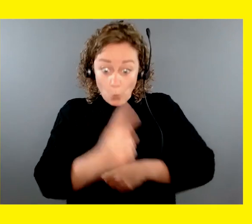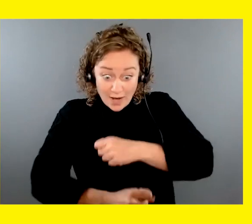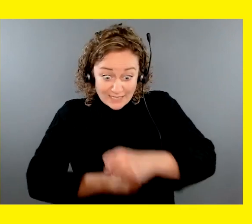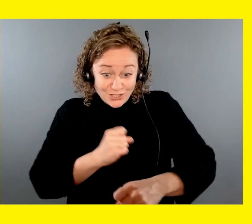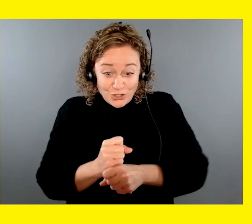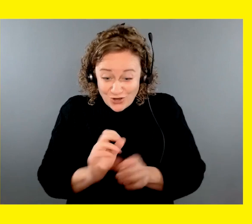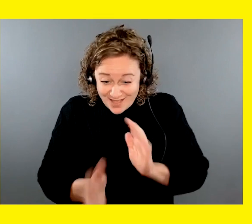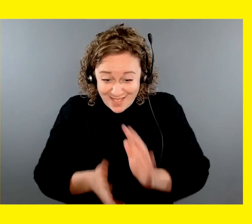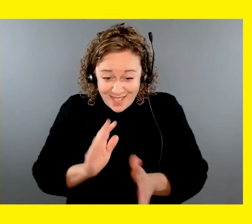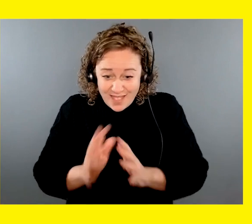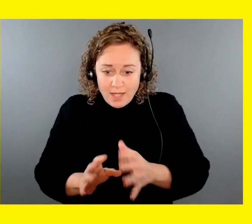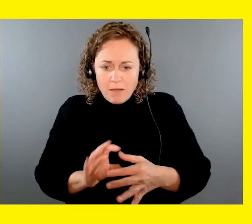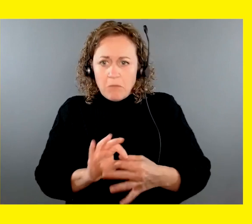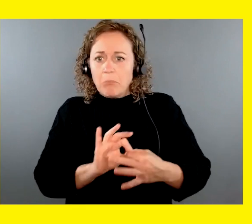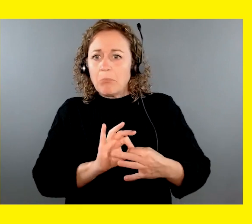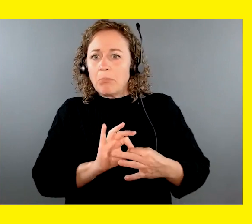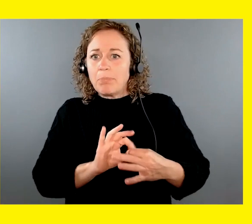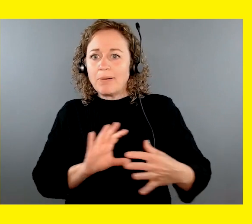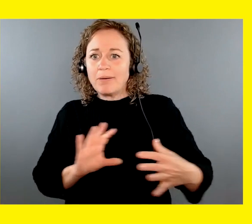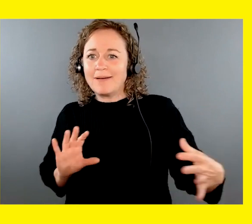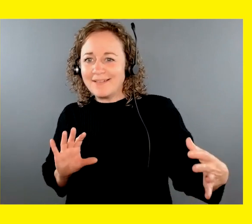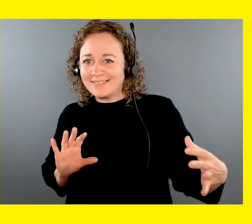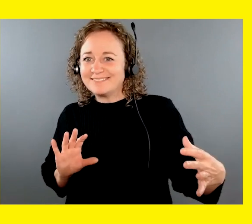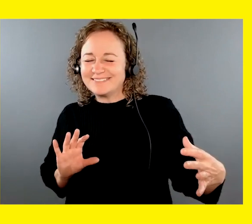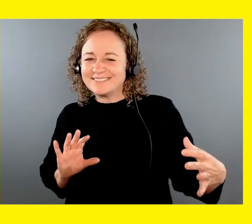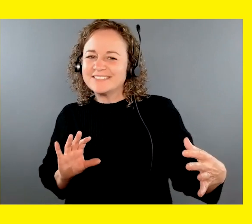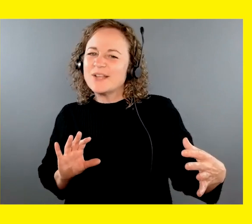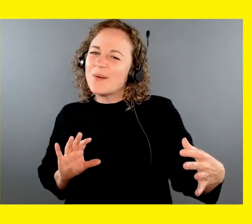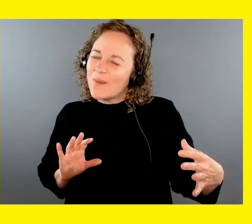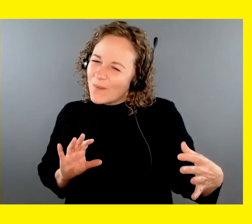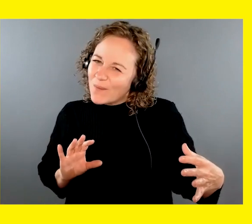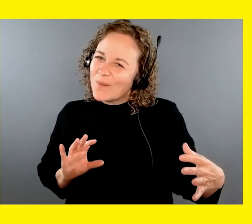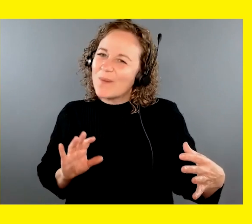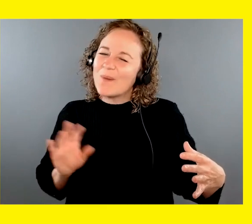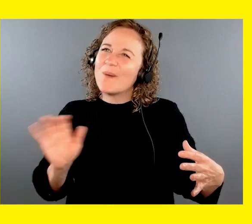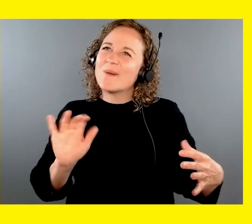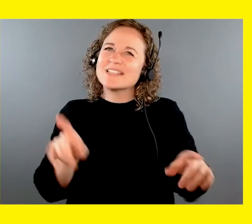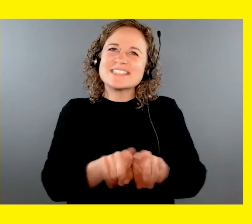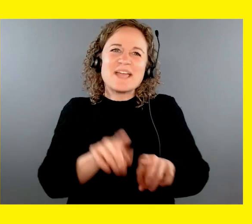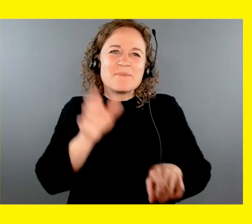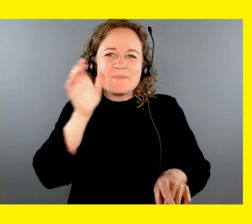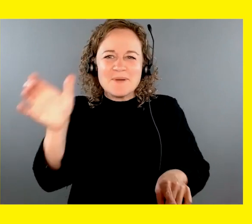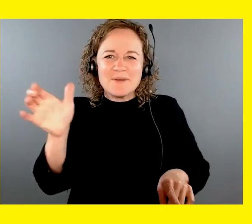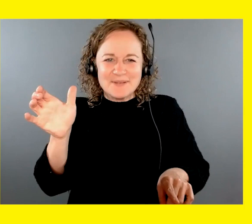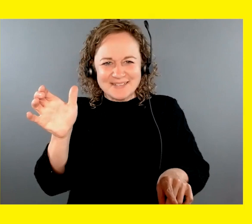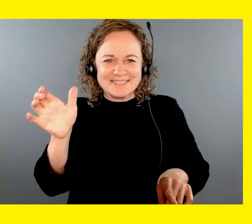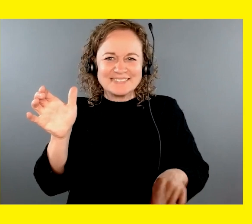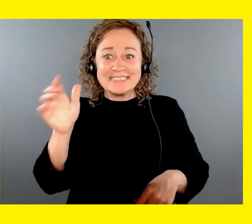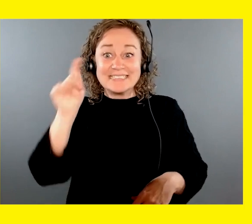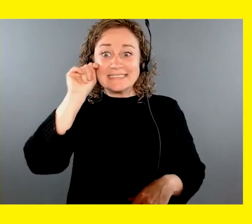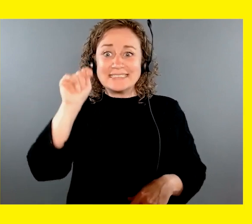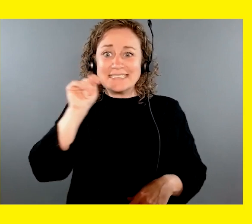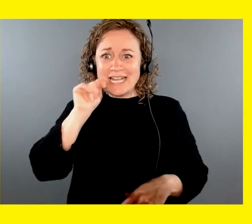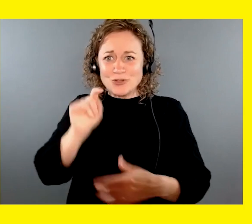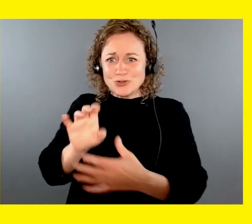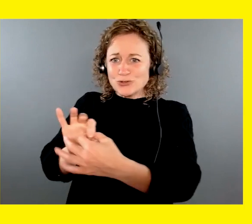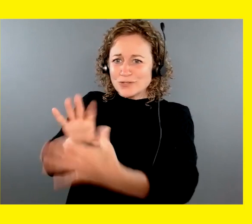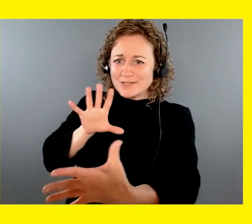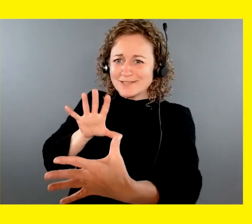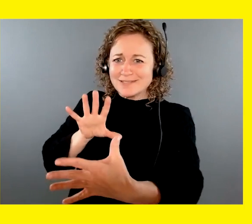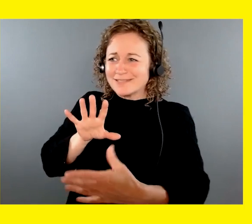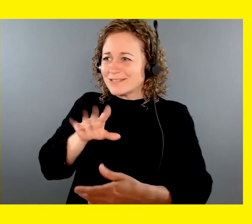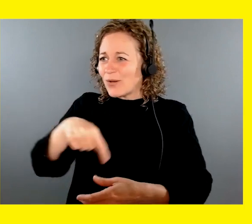letting them go off to school. It must be kind of like when your teenagers go off to school or go off to